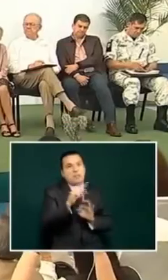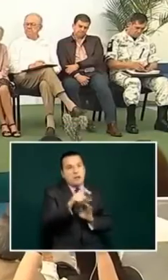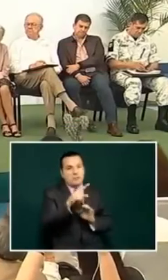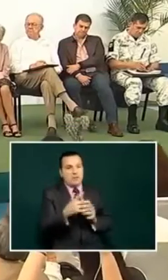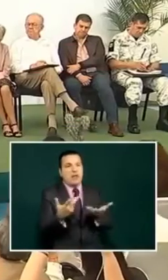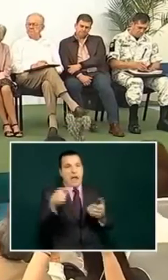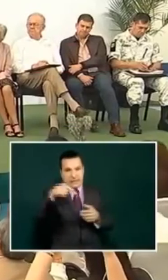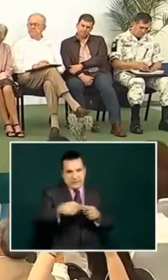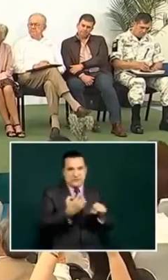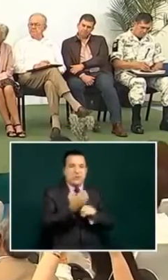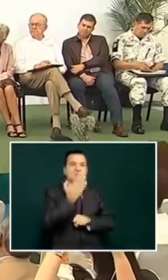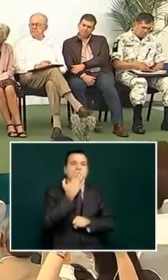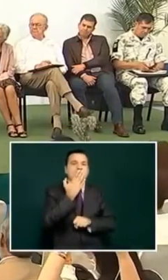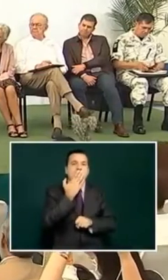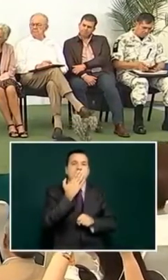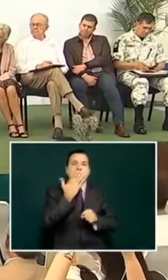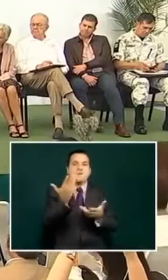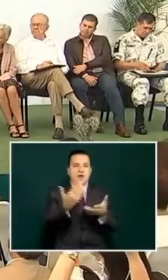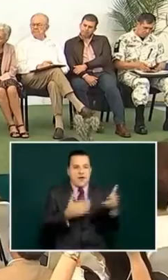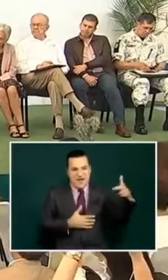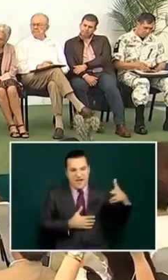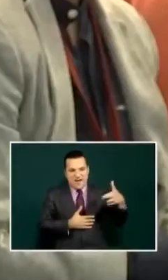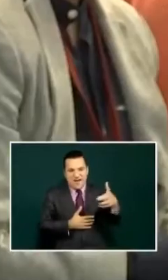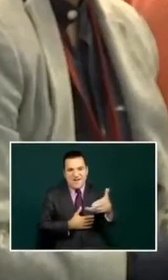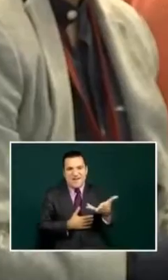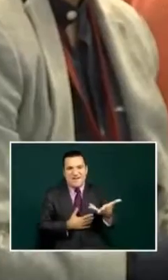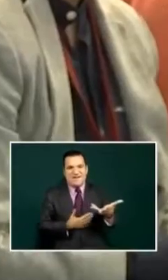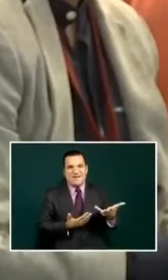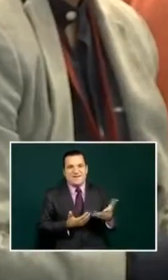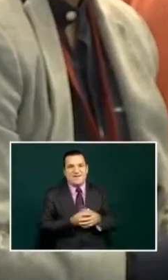of the affected areas like Sonora